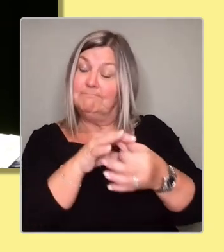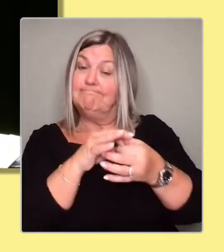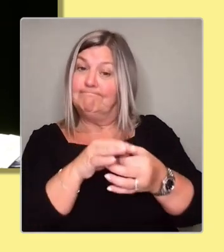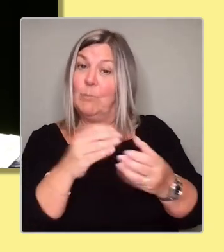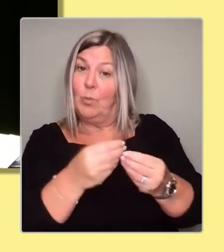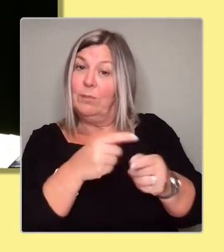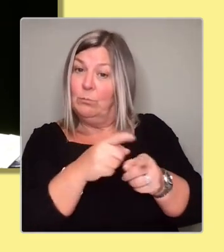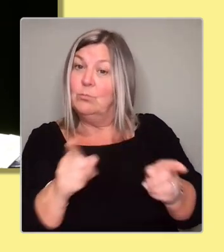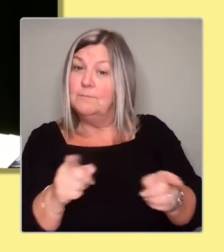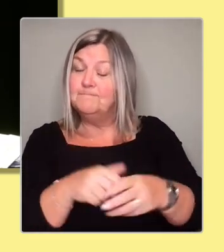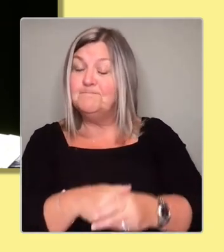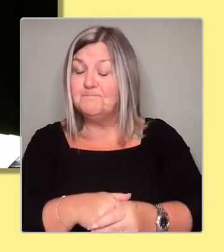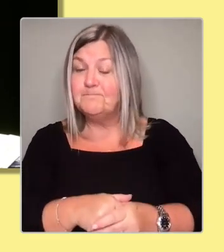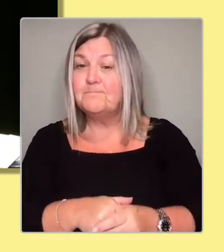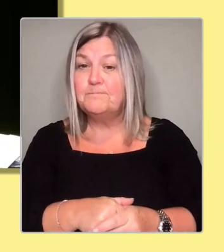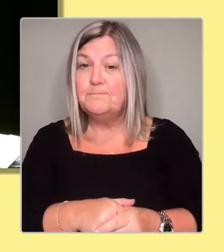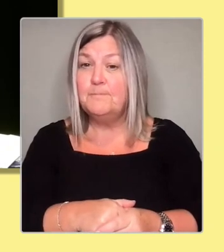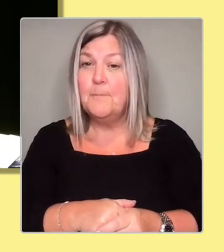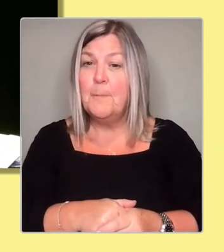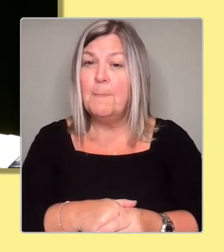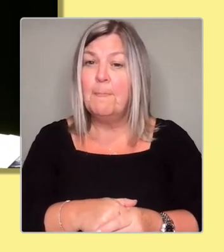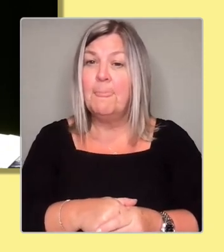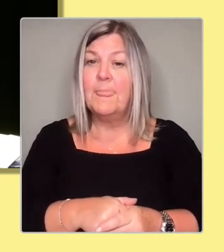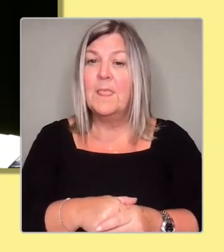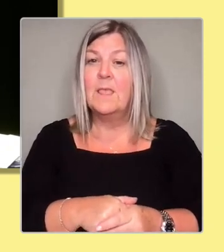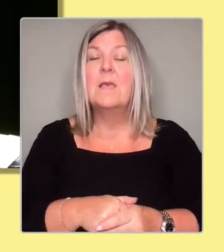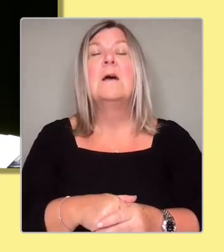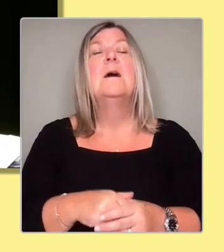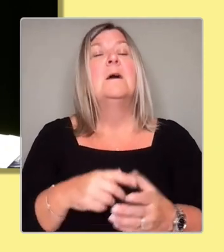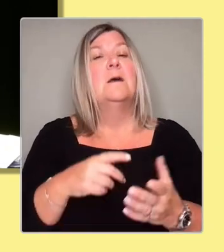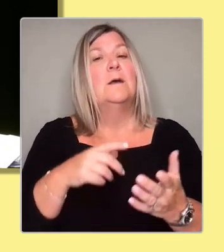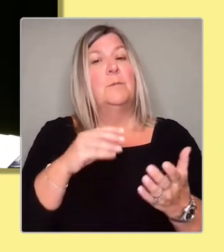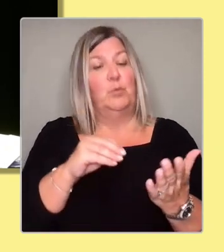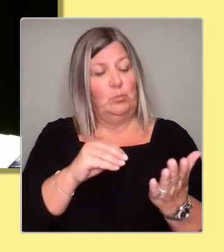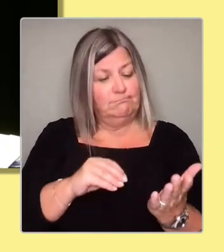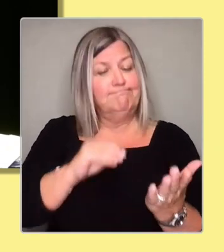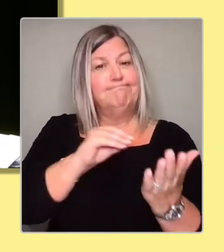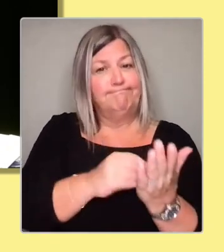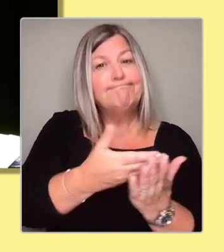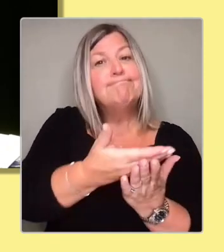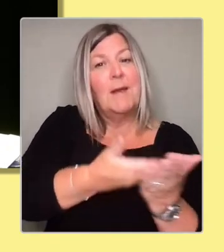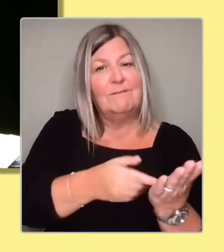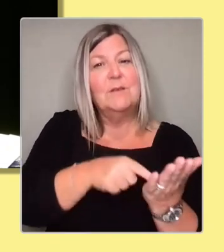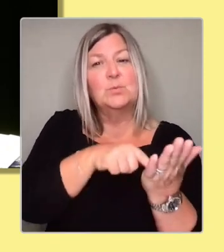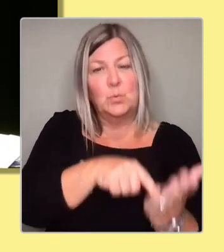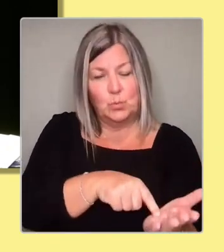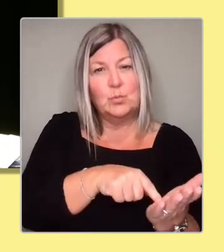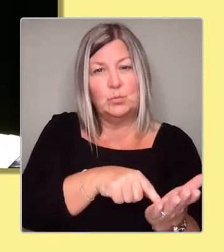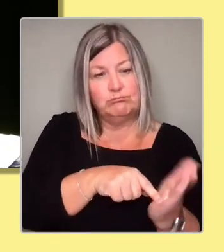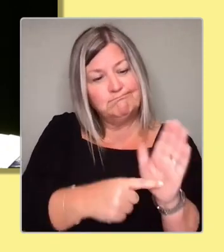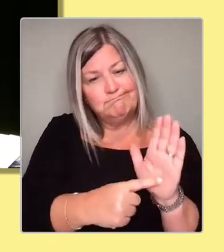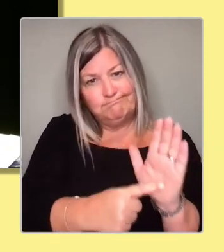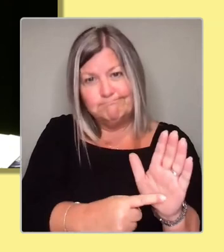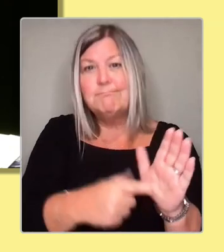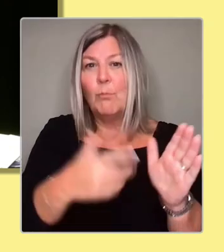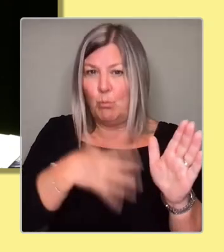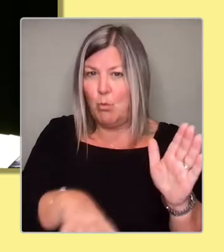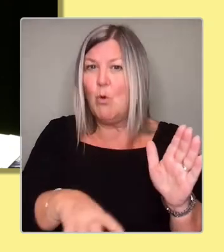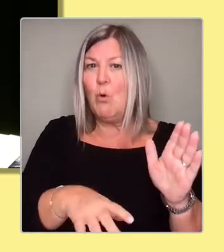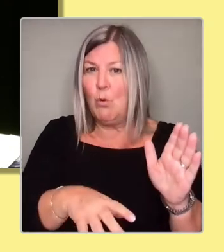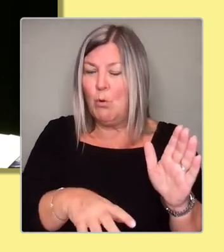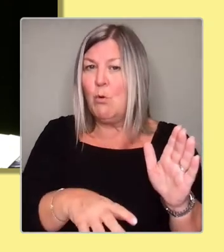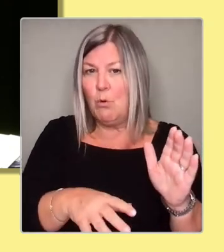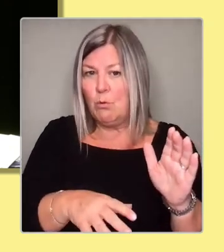Look, all of us stood in a manifesto and got elected on a manifesto to continue that progressive agenda. I think we owe it to all the people of Scotland